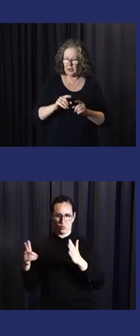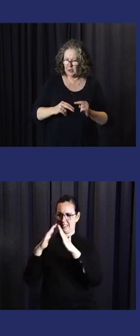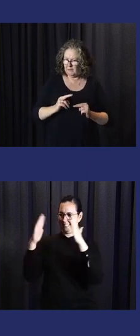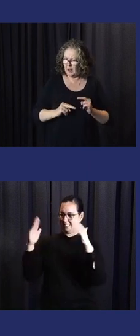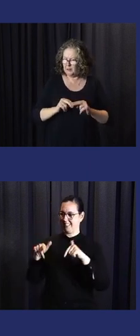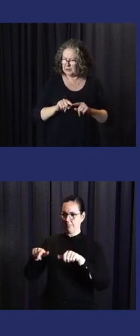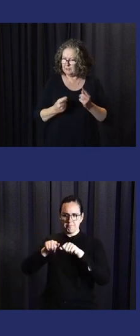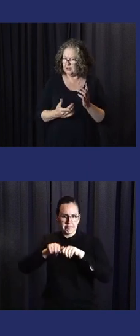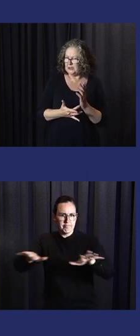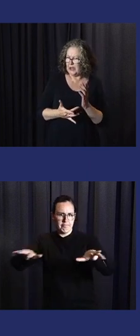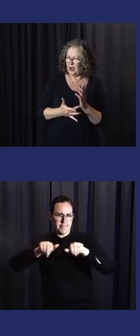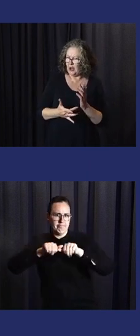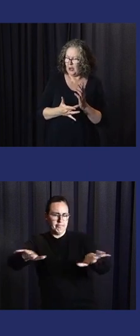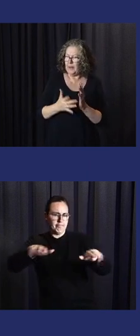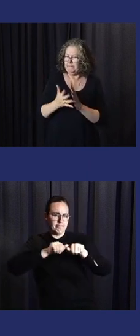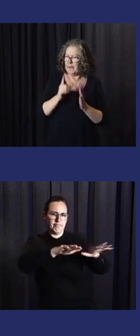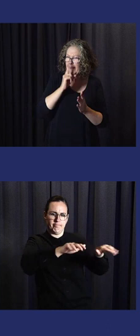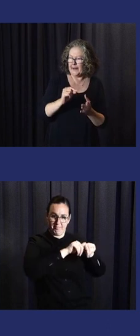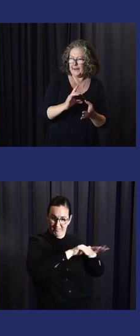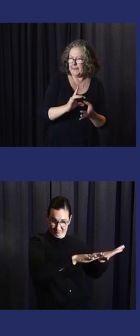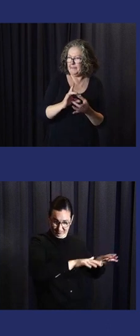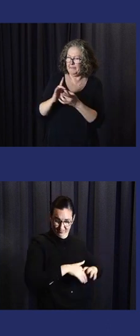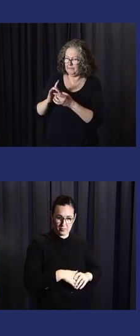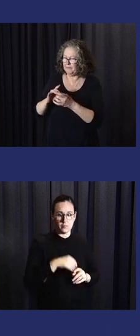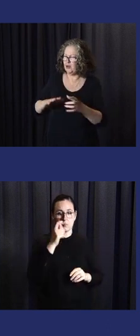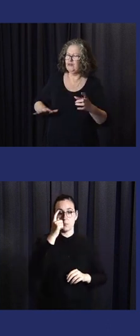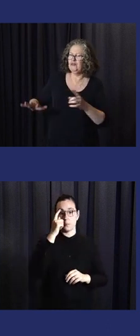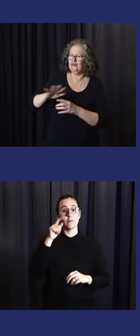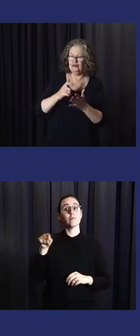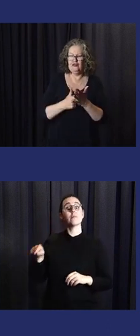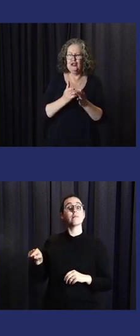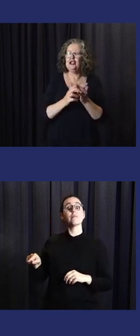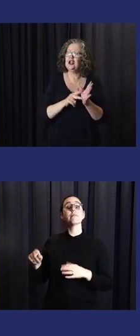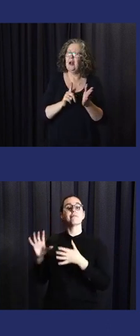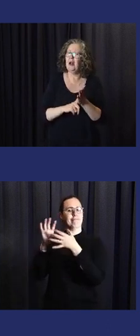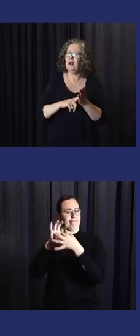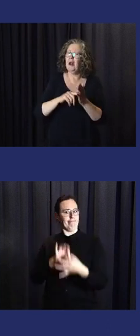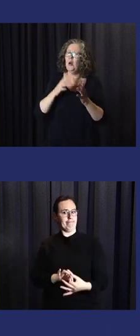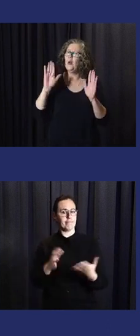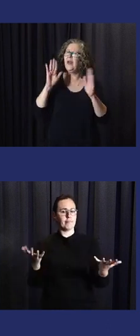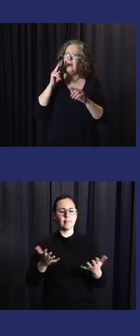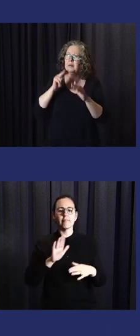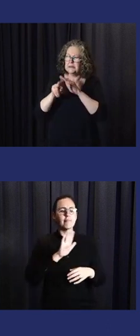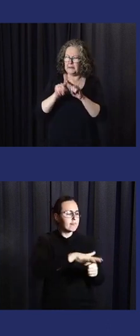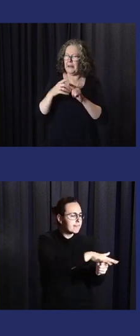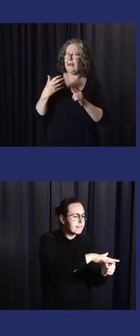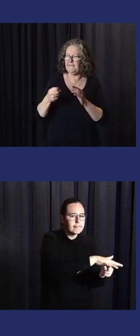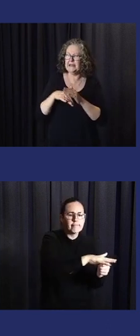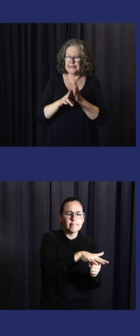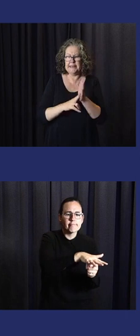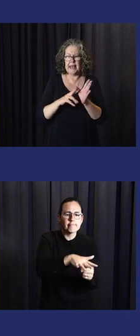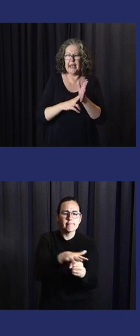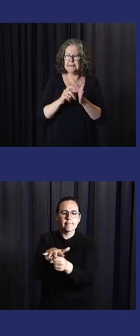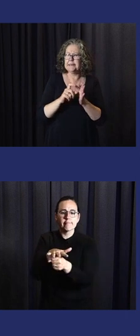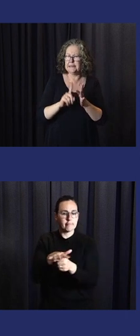a system that works at a country level, but also to start to develop systems that are connected to a regional weather